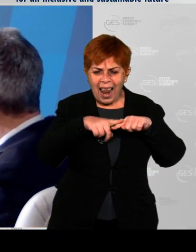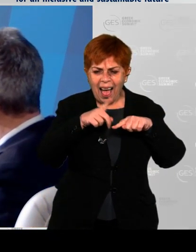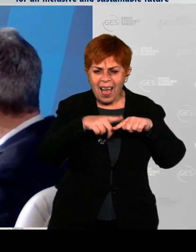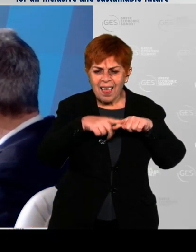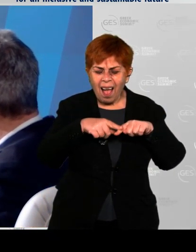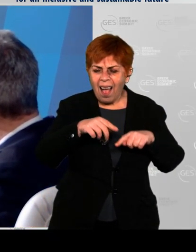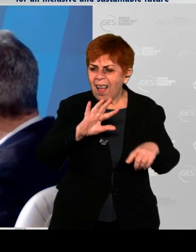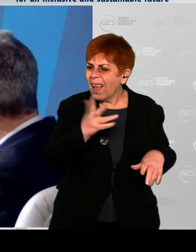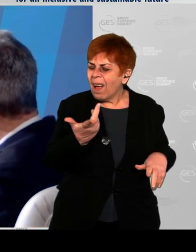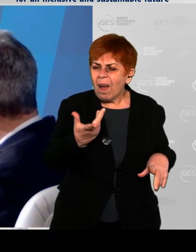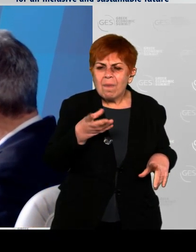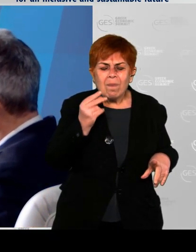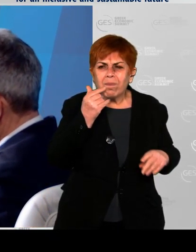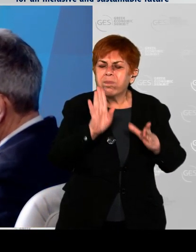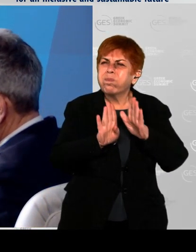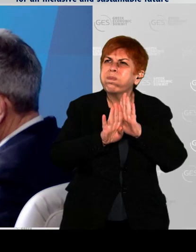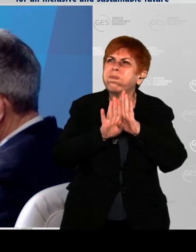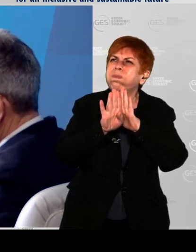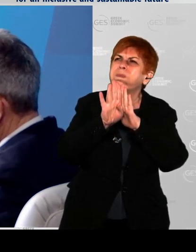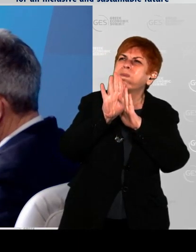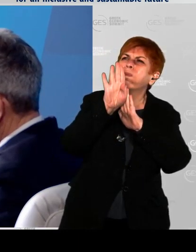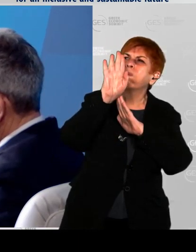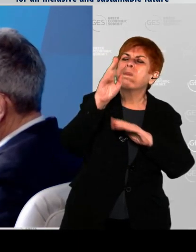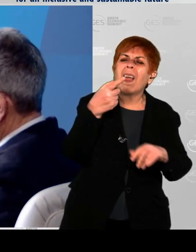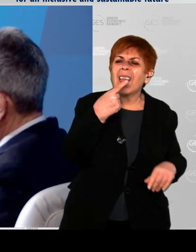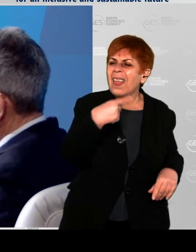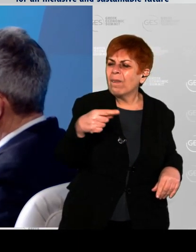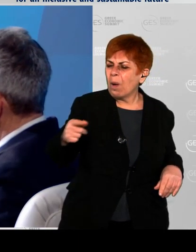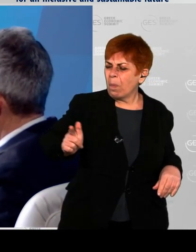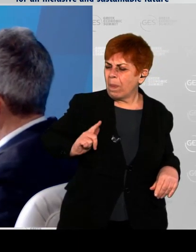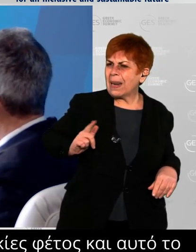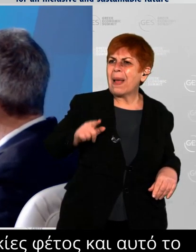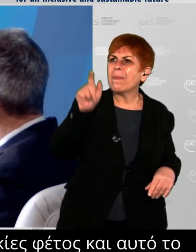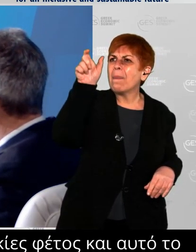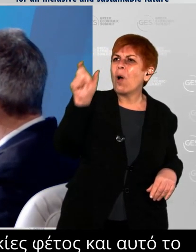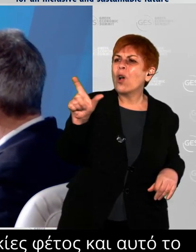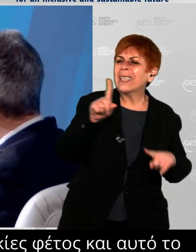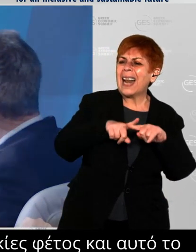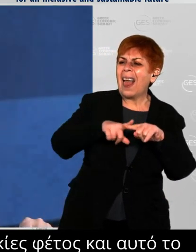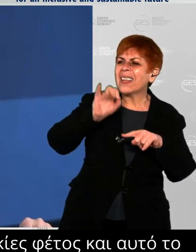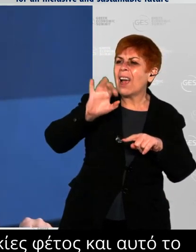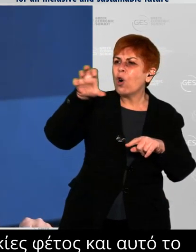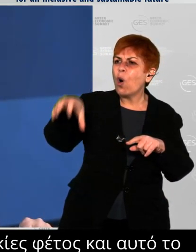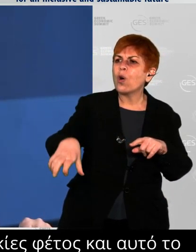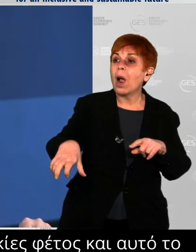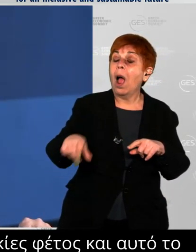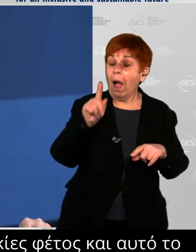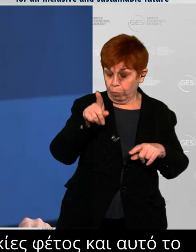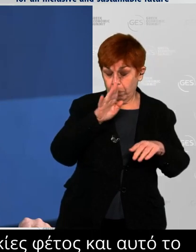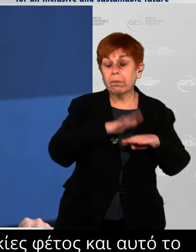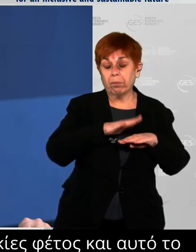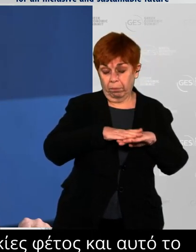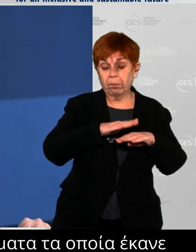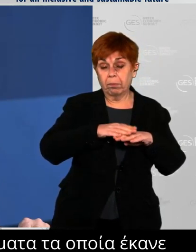great credit to the government for the steps that it took to make that possible. I think the appetite for post-pandemic travel in